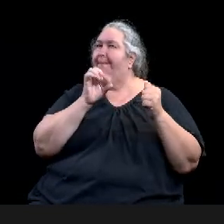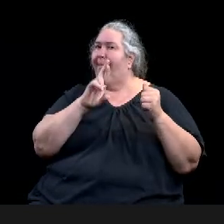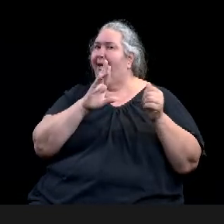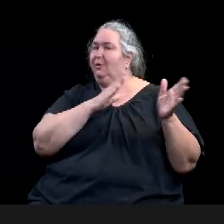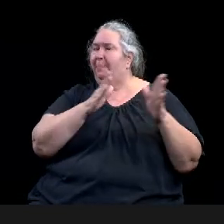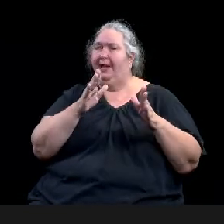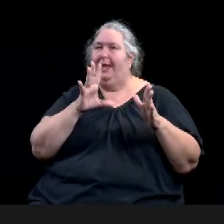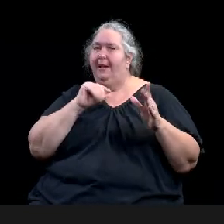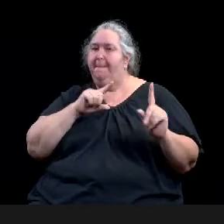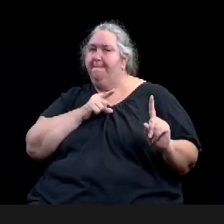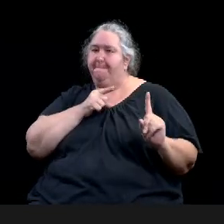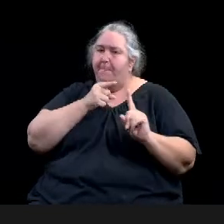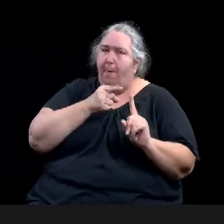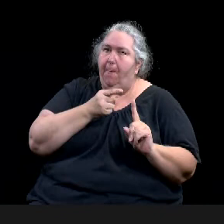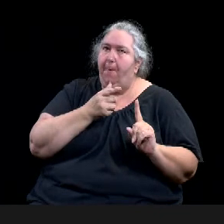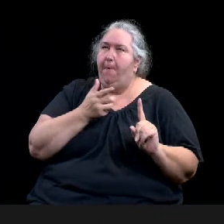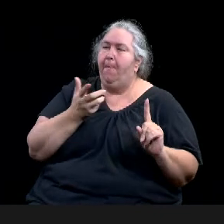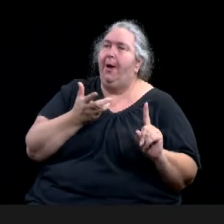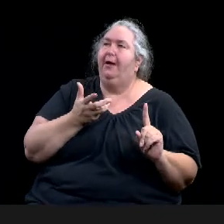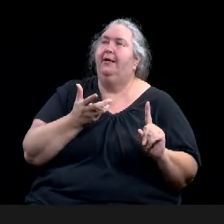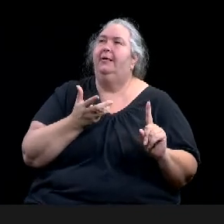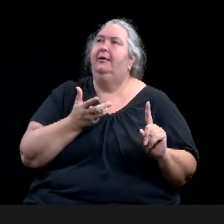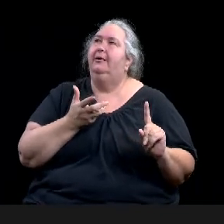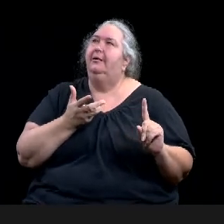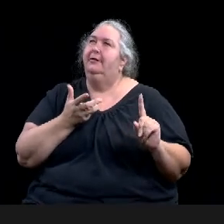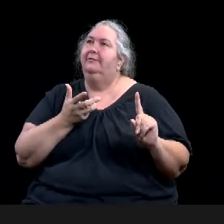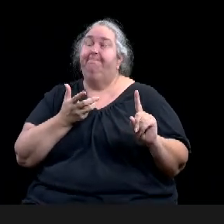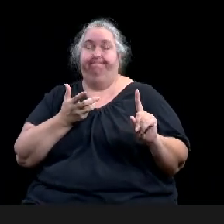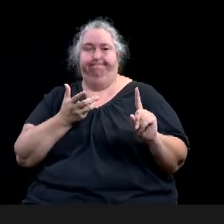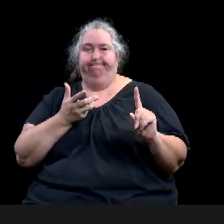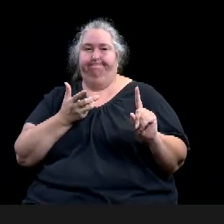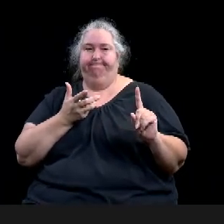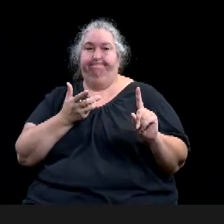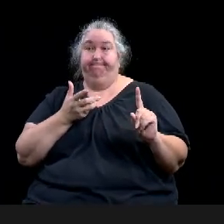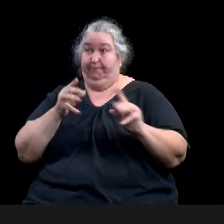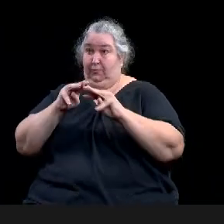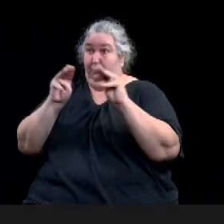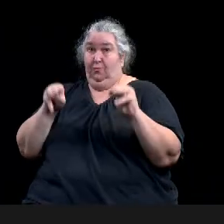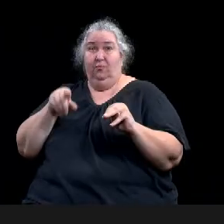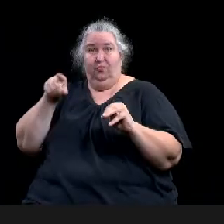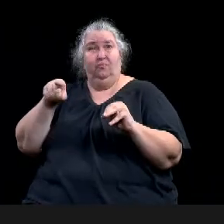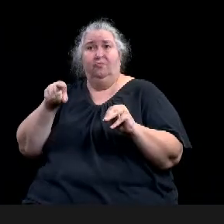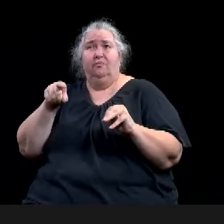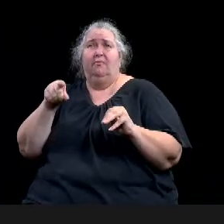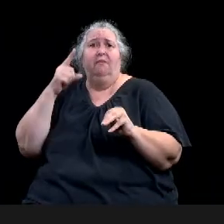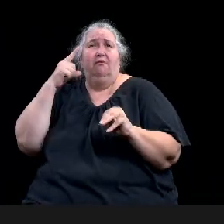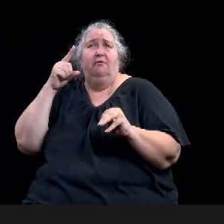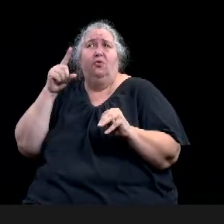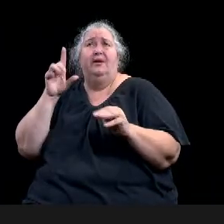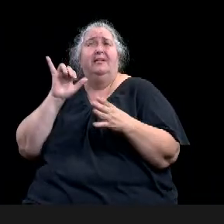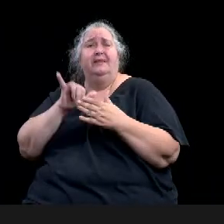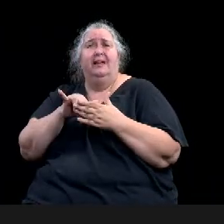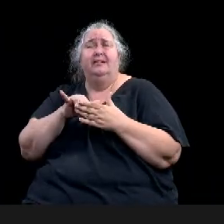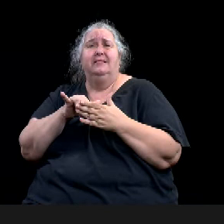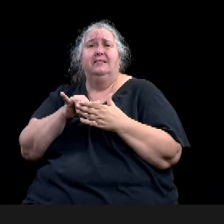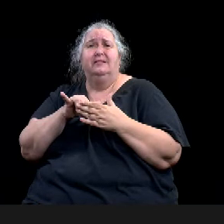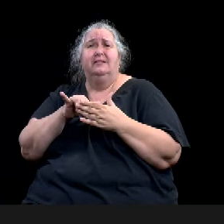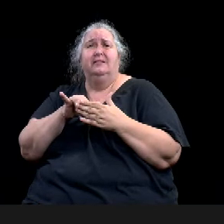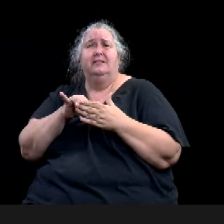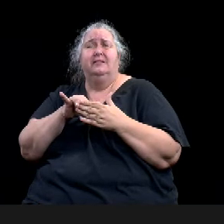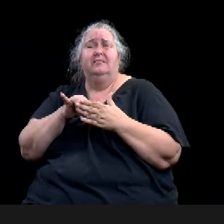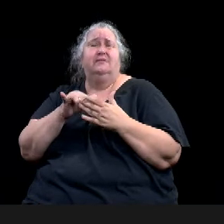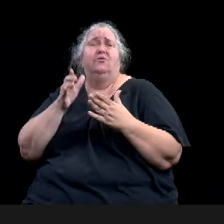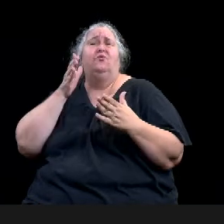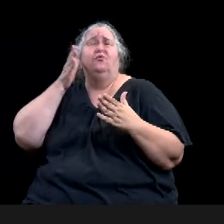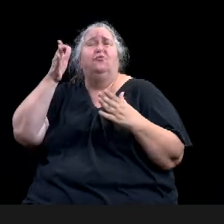continue and address diversity and integration. It's something that resounded from before we even put pencil to